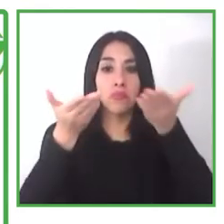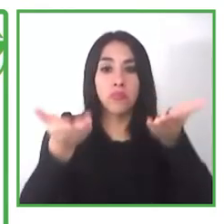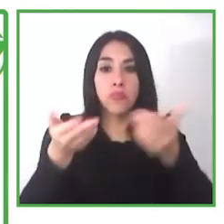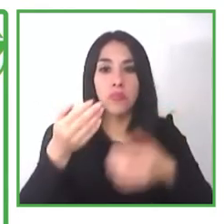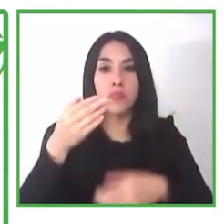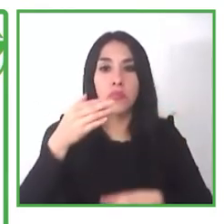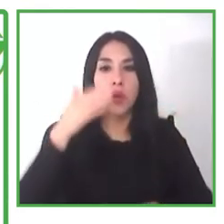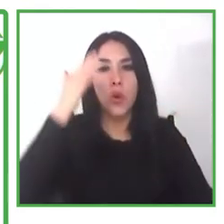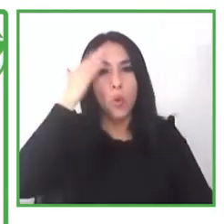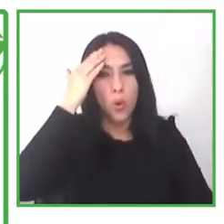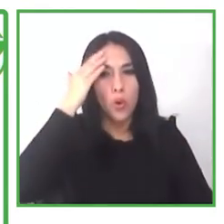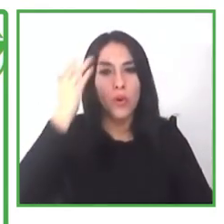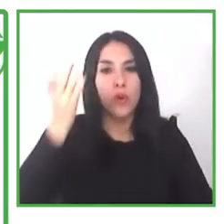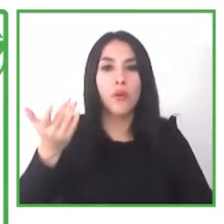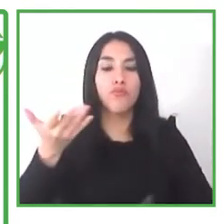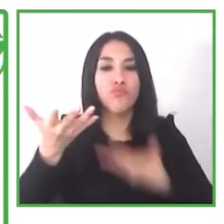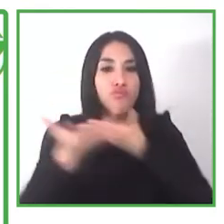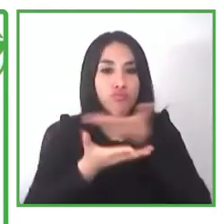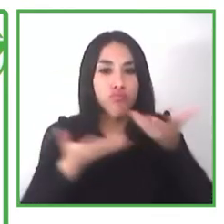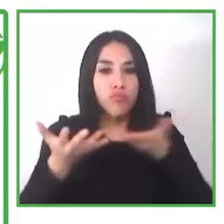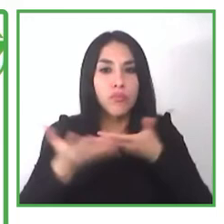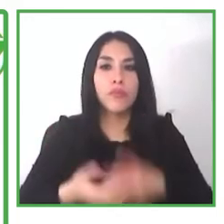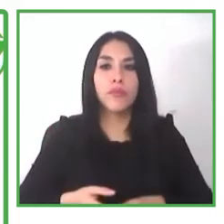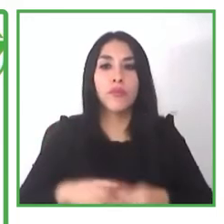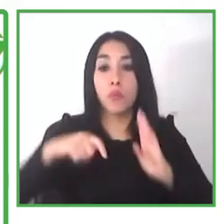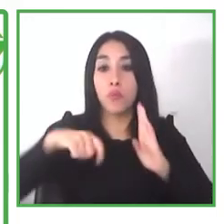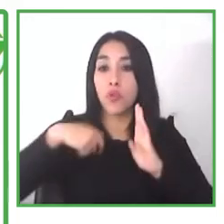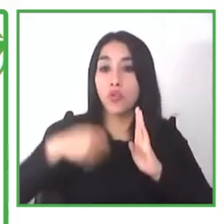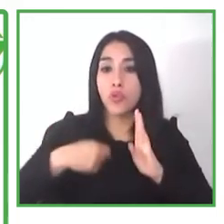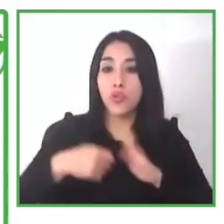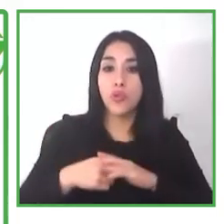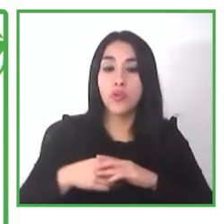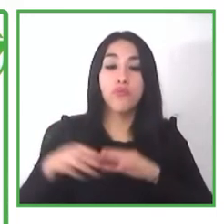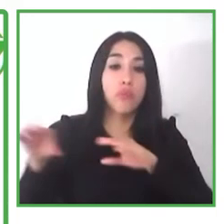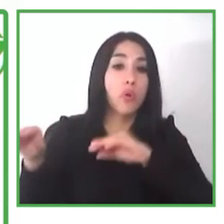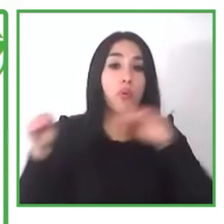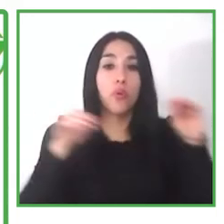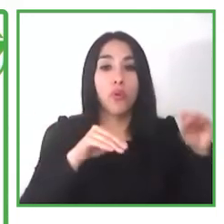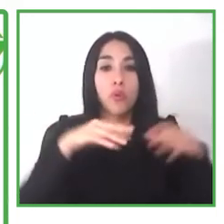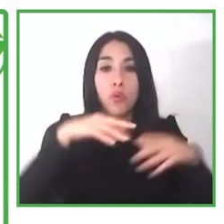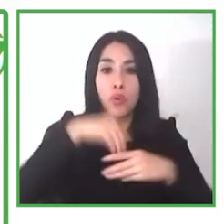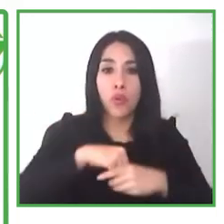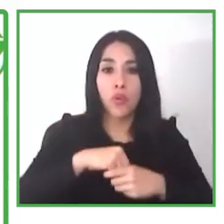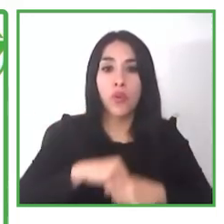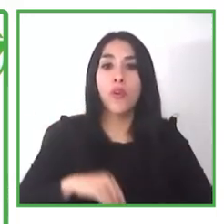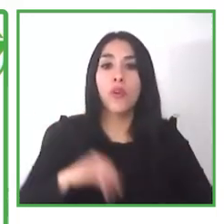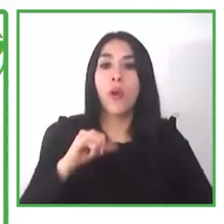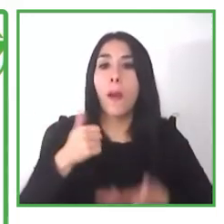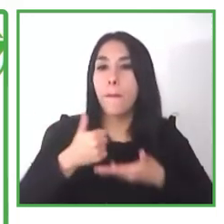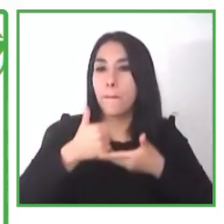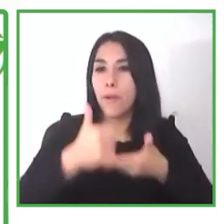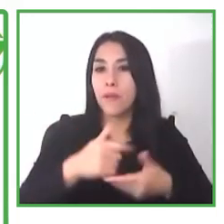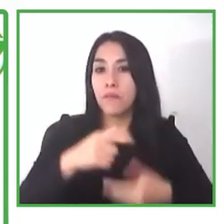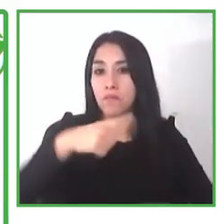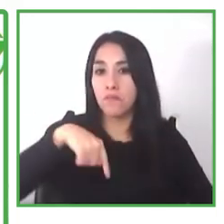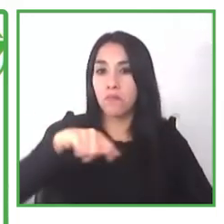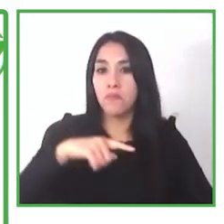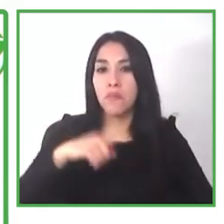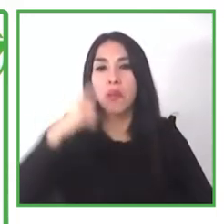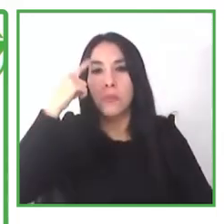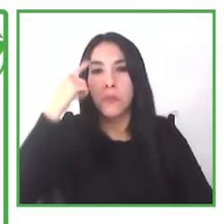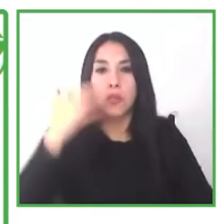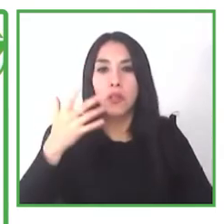and they also help us to think in one of our biggest um programs right now regarding